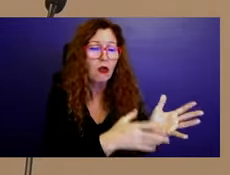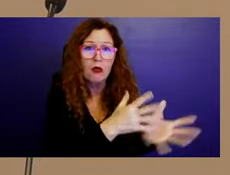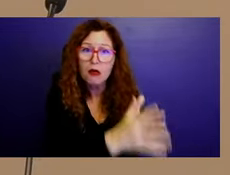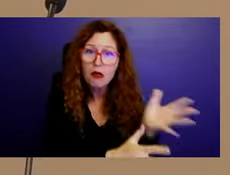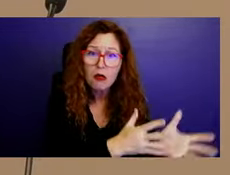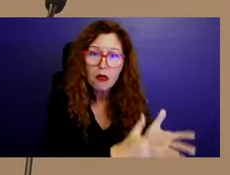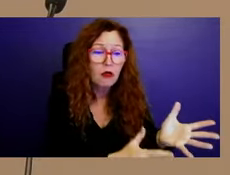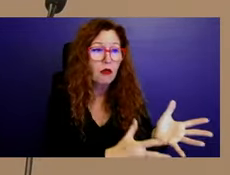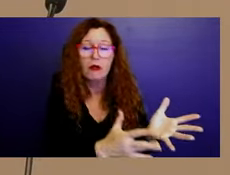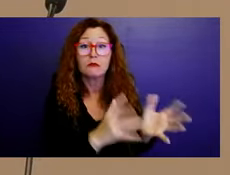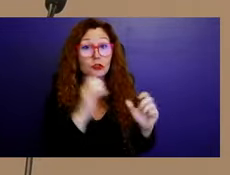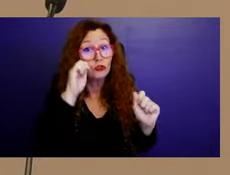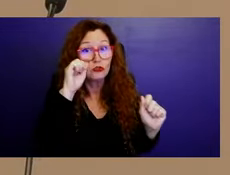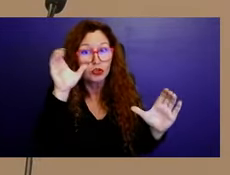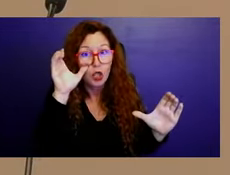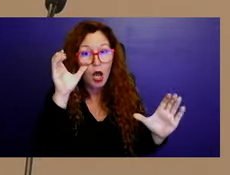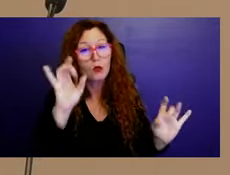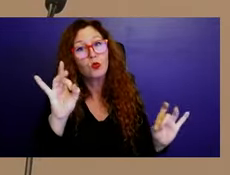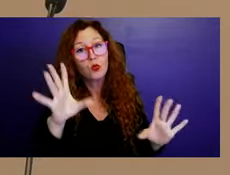days had been horrible.